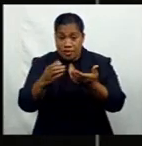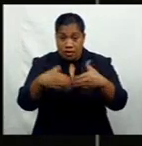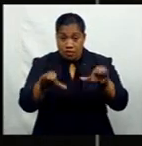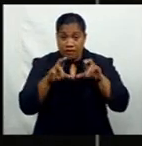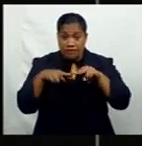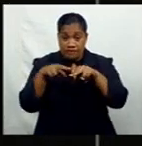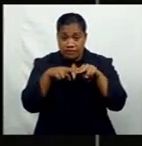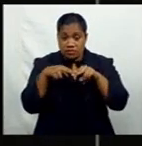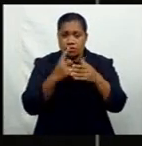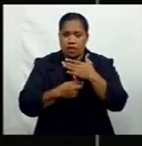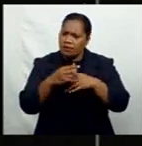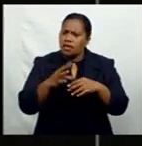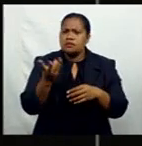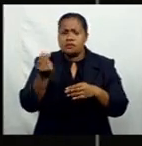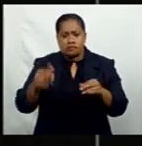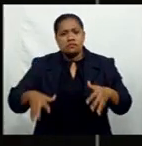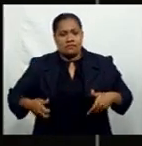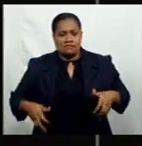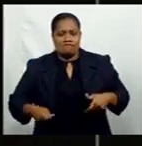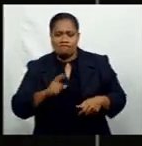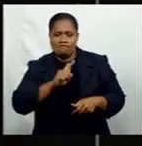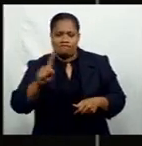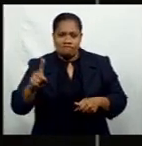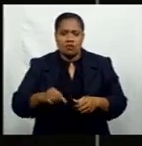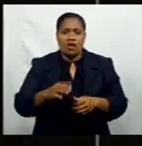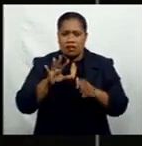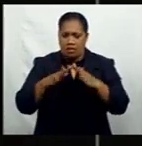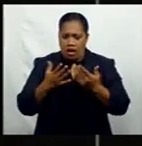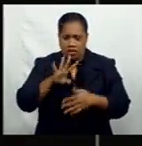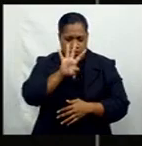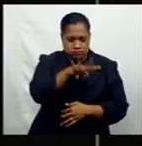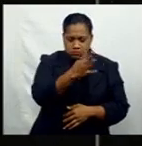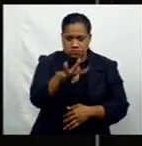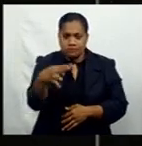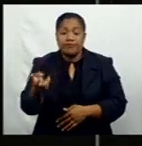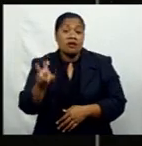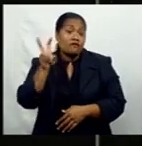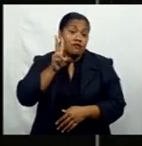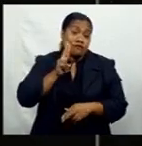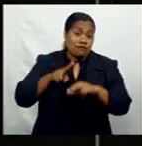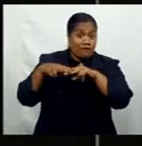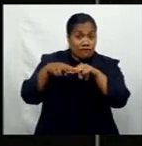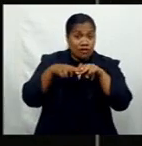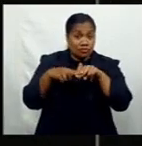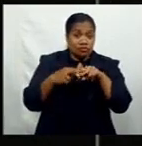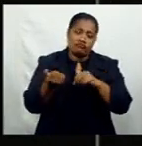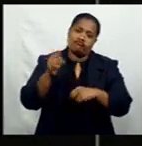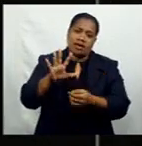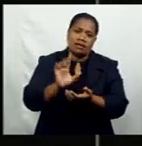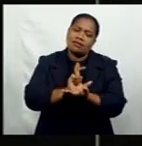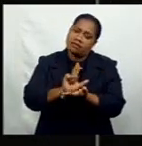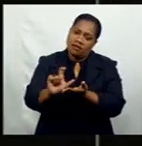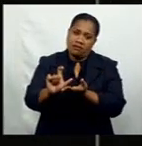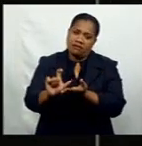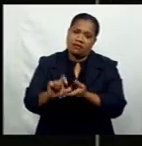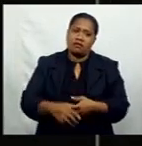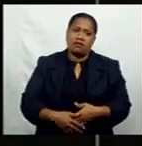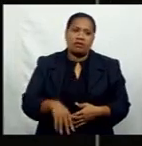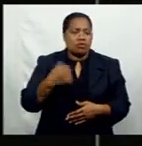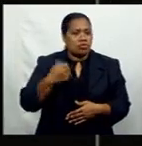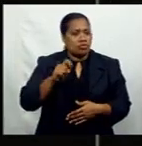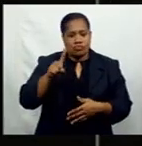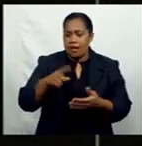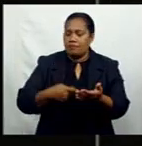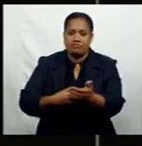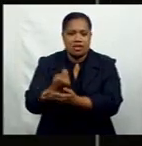conducted random market surveillance. Pranita Prakash reports Vodafone Fiji has already clarified no one is to pay over-the-counter